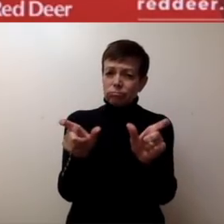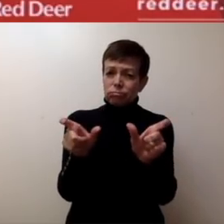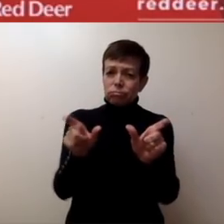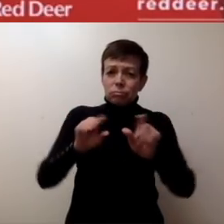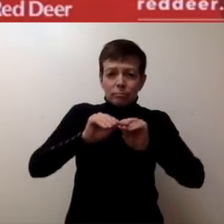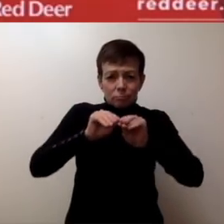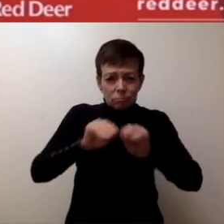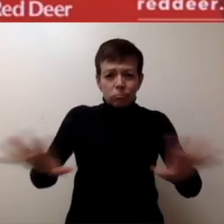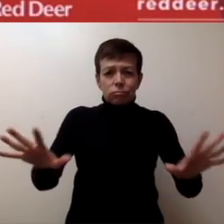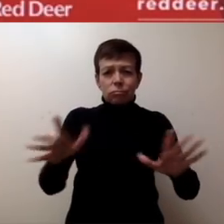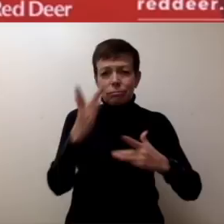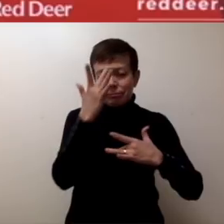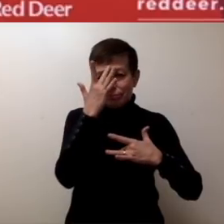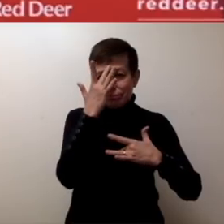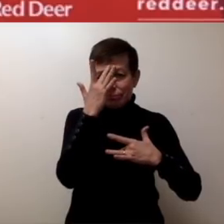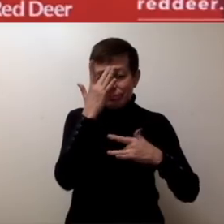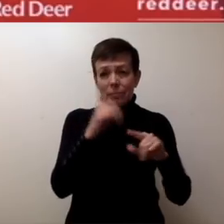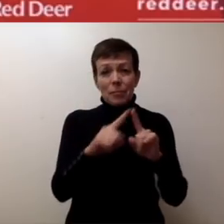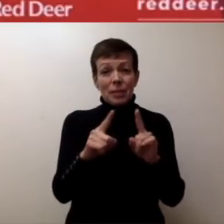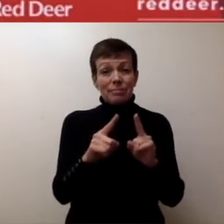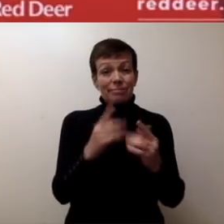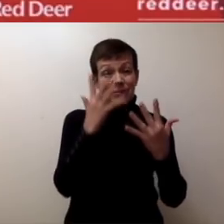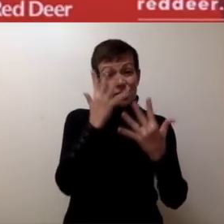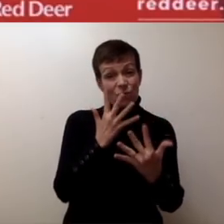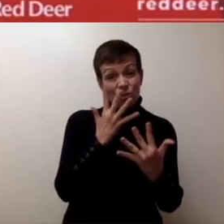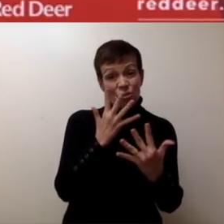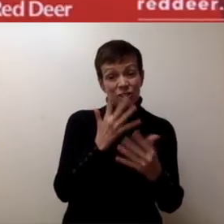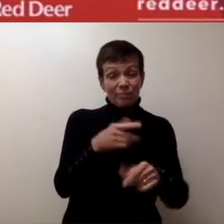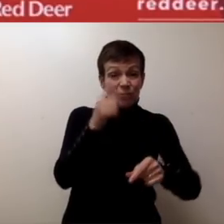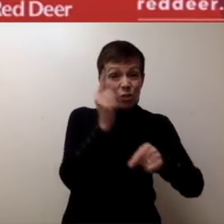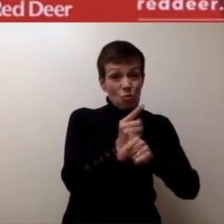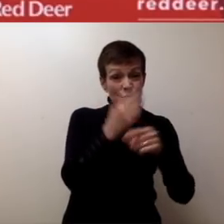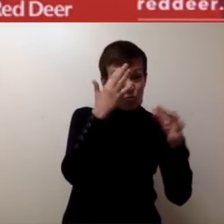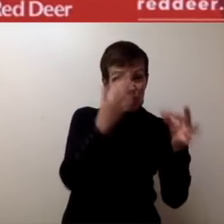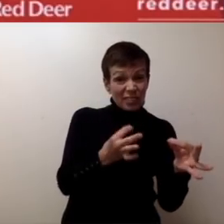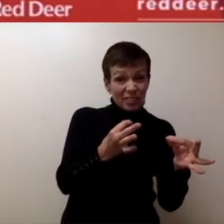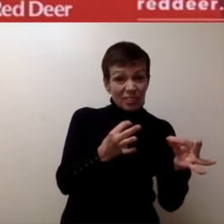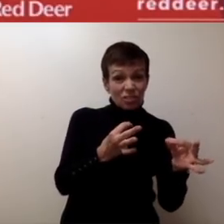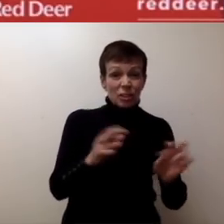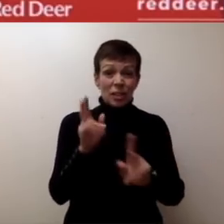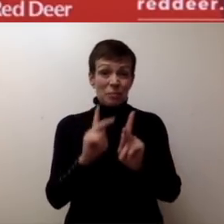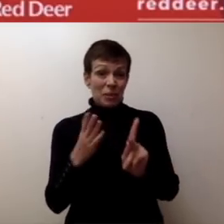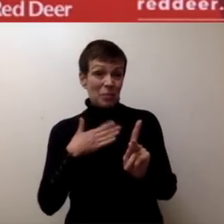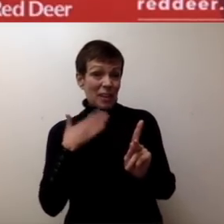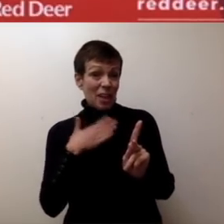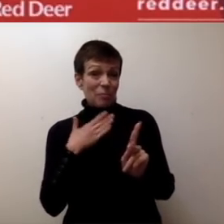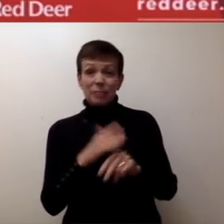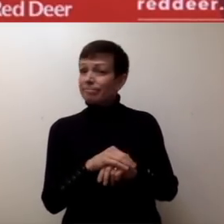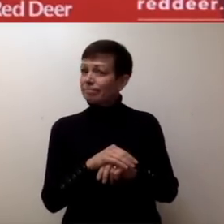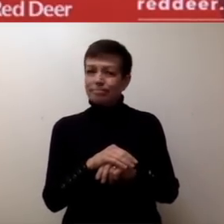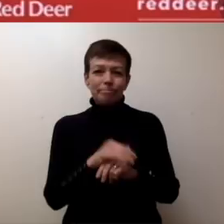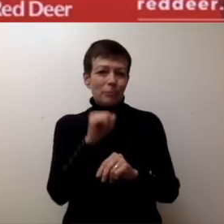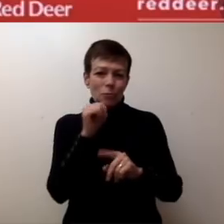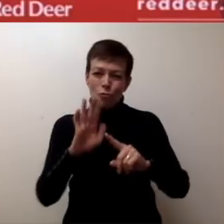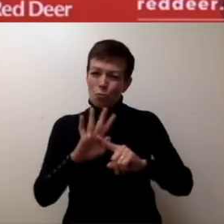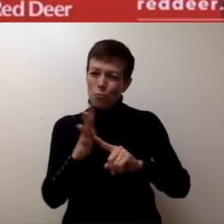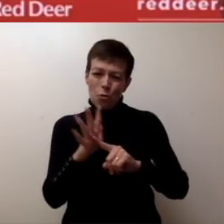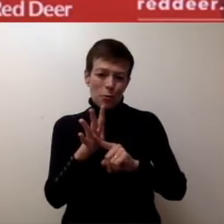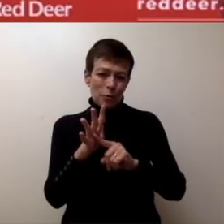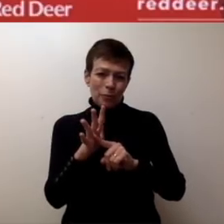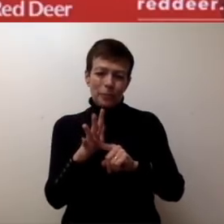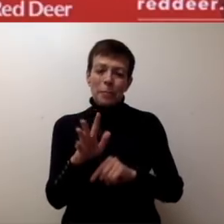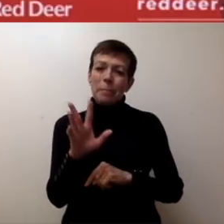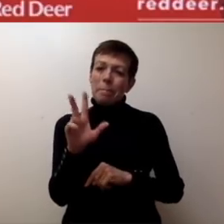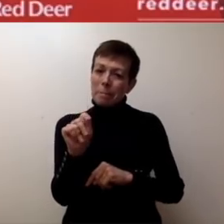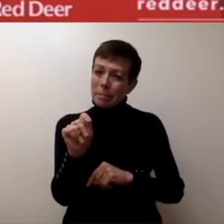But unfortunately, the right thing is not always the popular or easy thing to do. But right